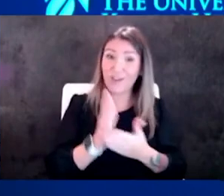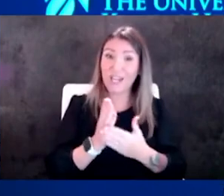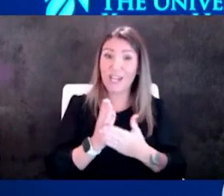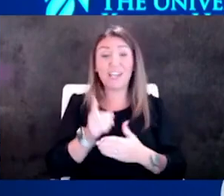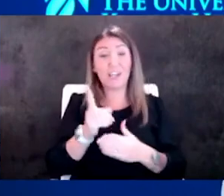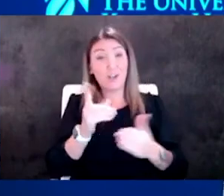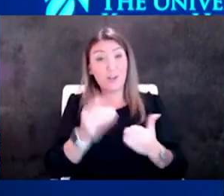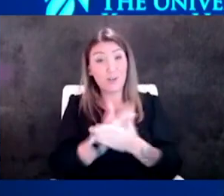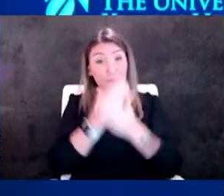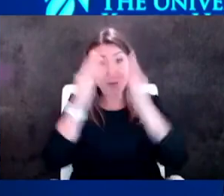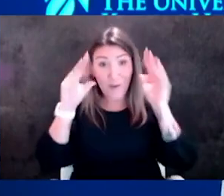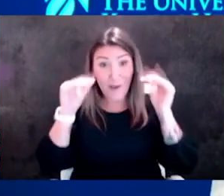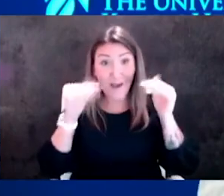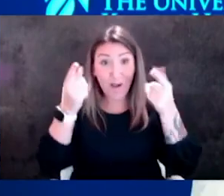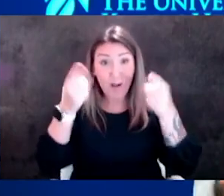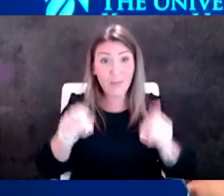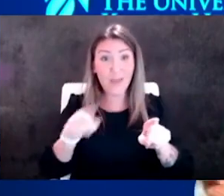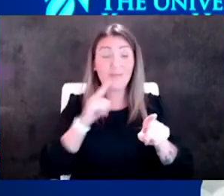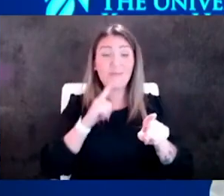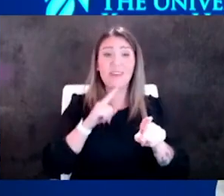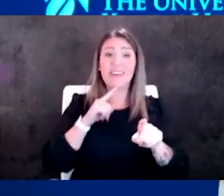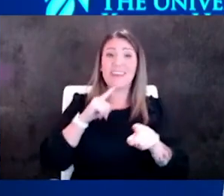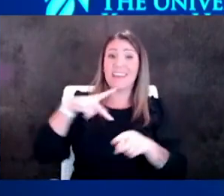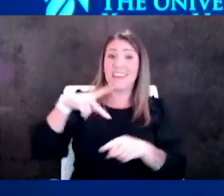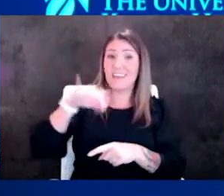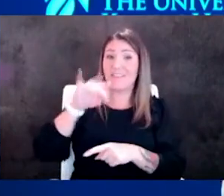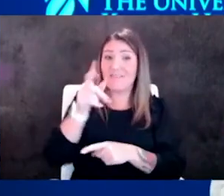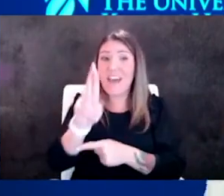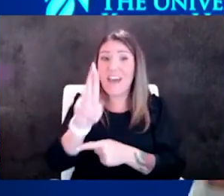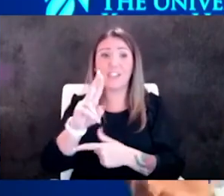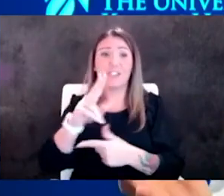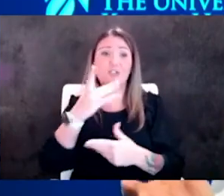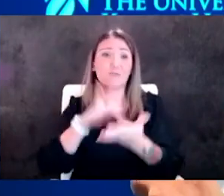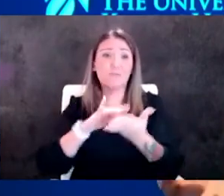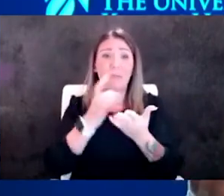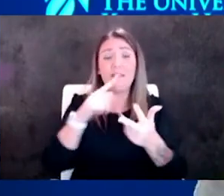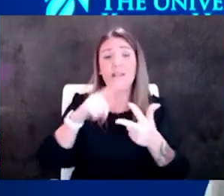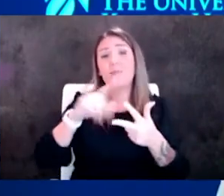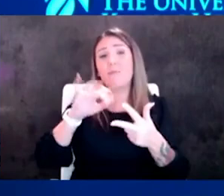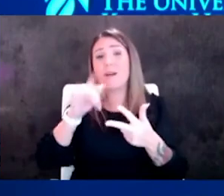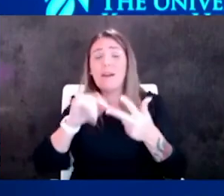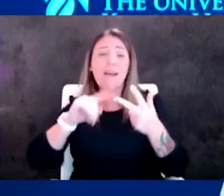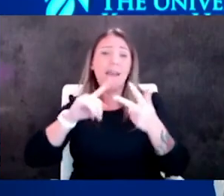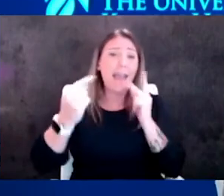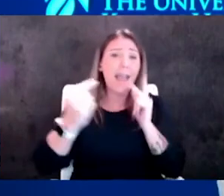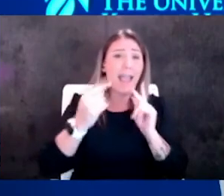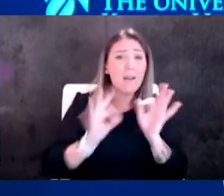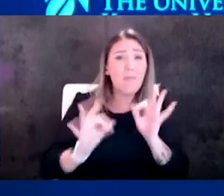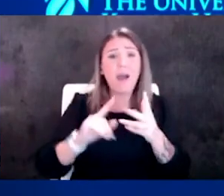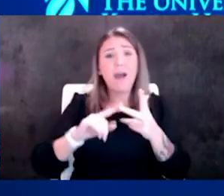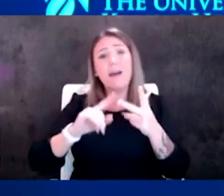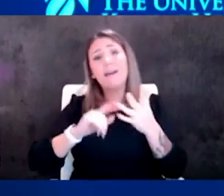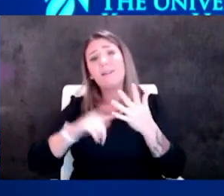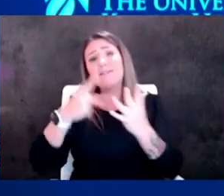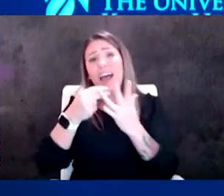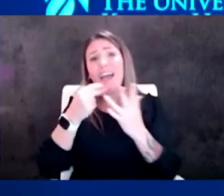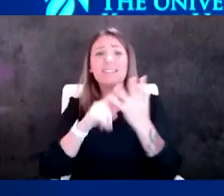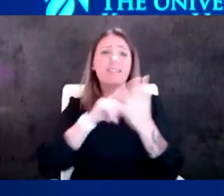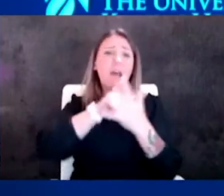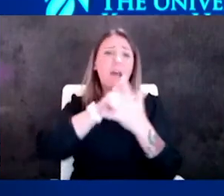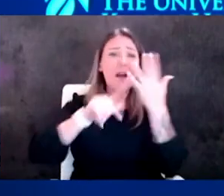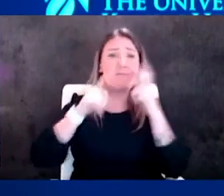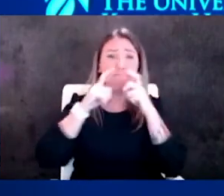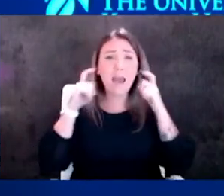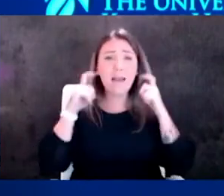the horizon the pfizer pill the merck pill antibodies vaccines masking we know how to